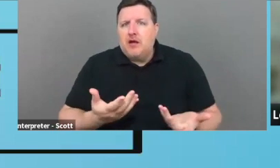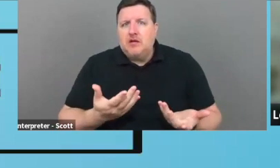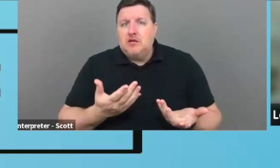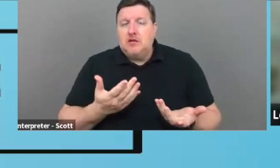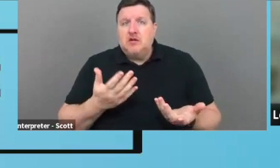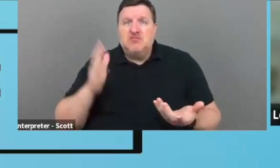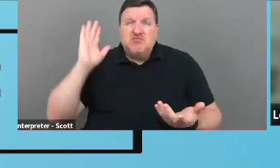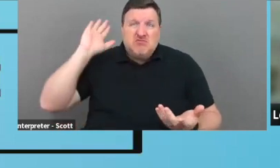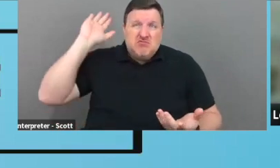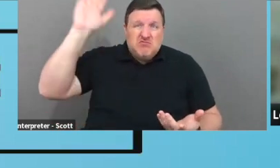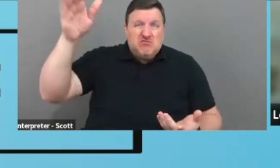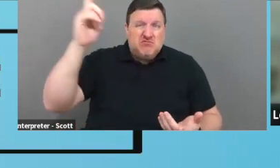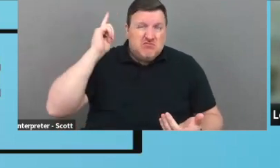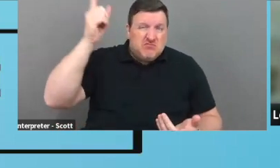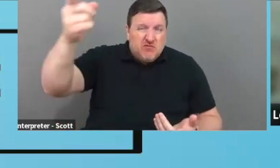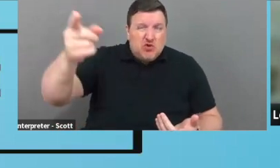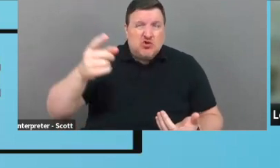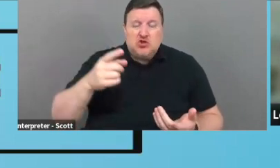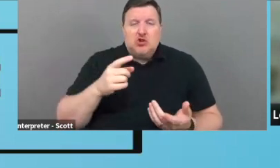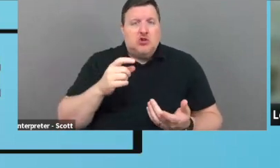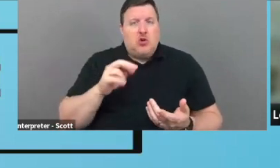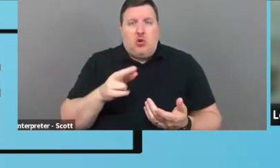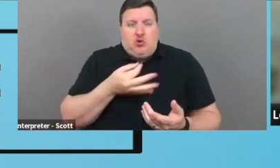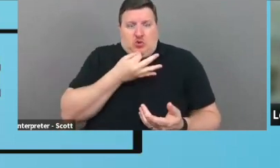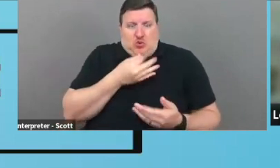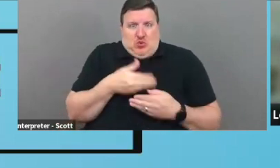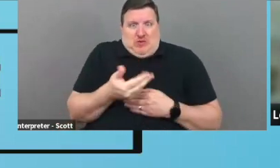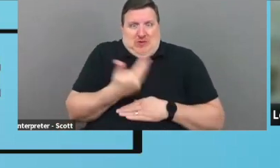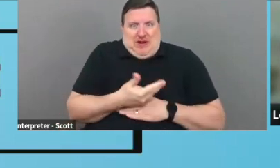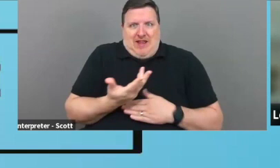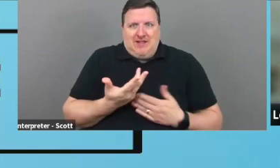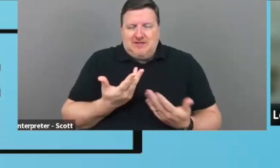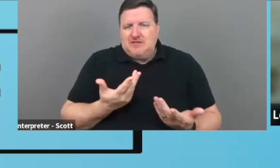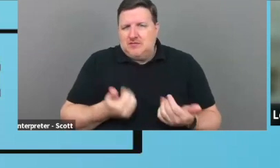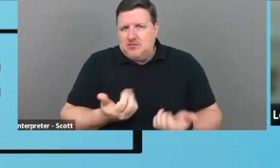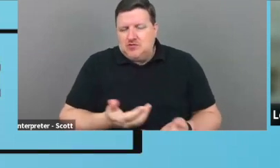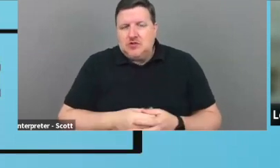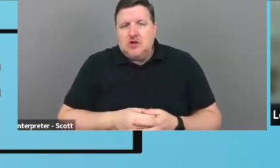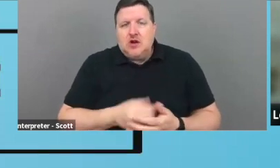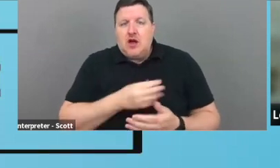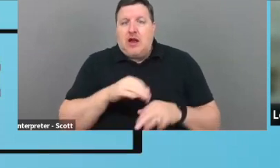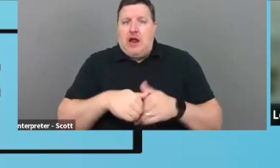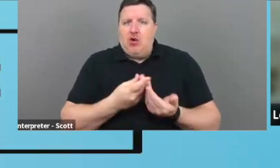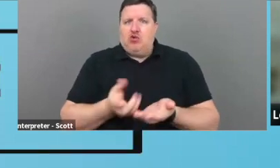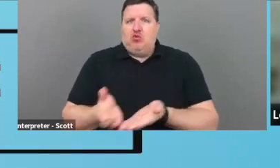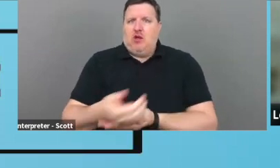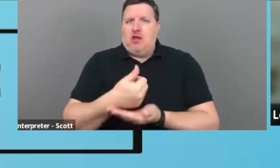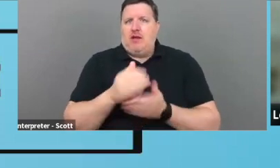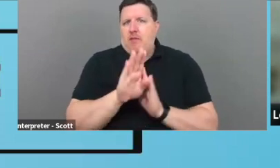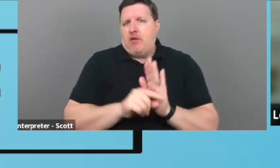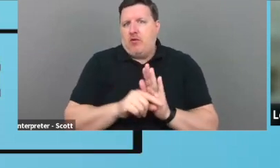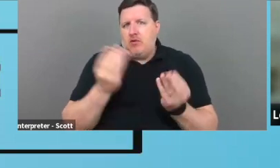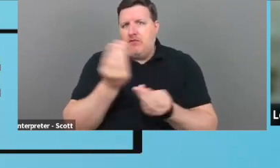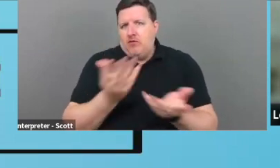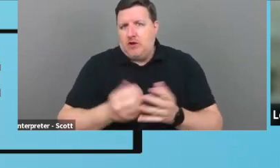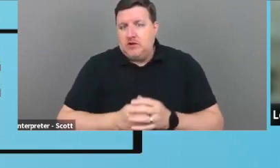long timeline, long lead? Do you have a three days? Uh, and then how do you collect your background information? Do you